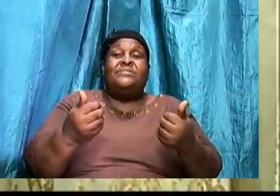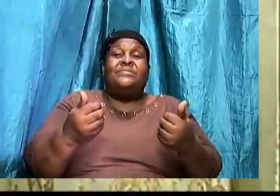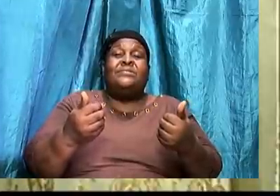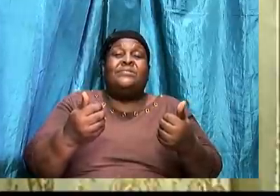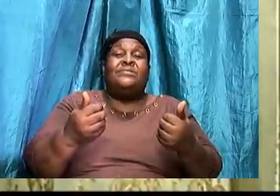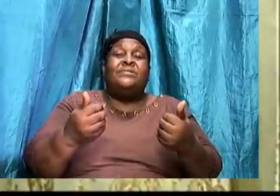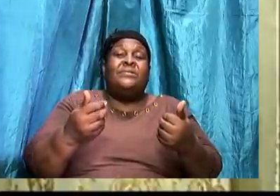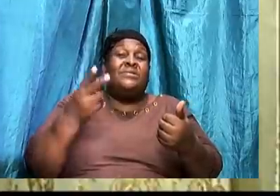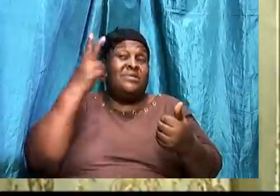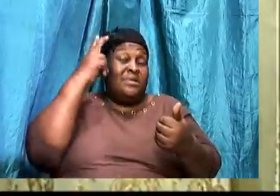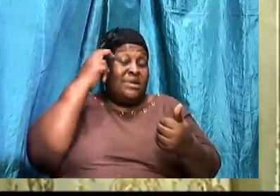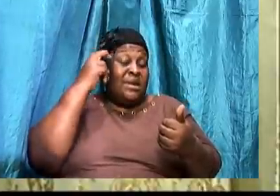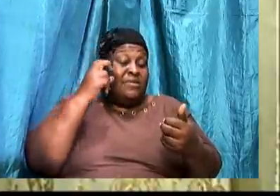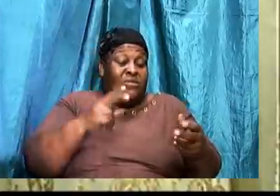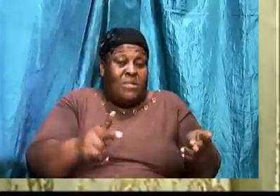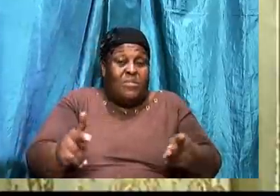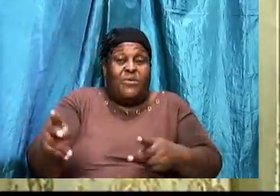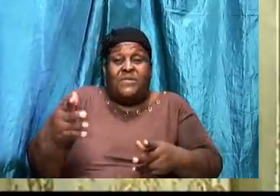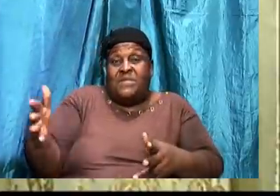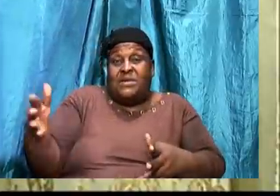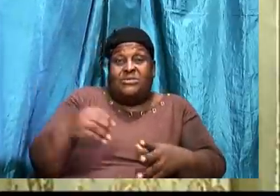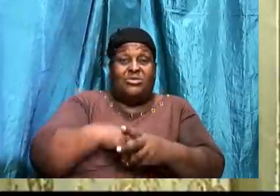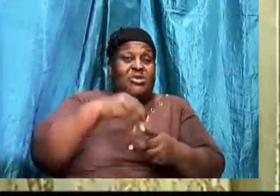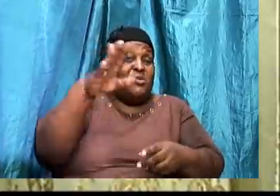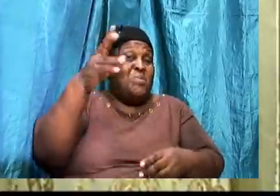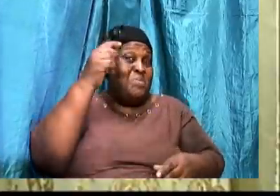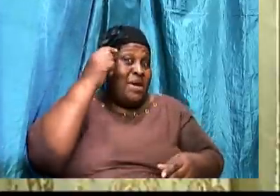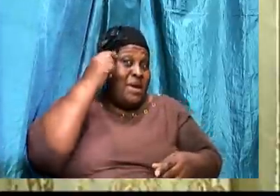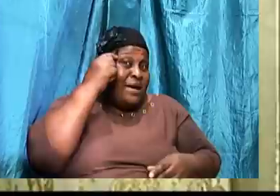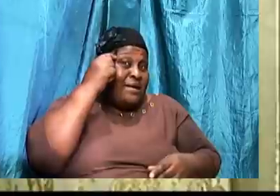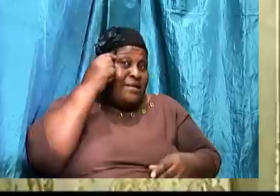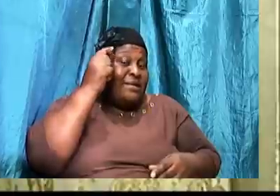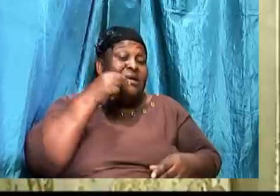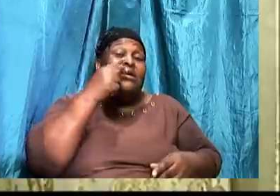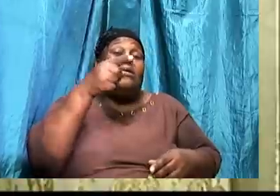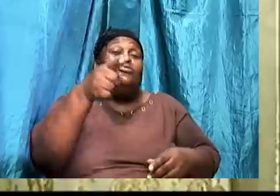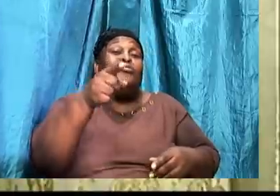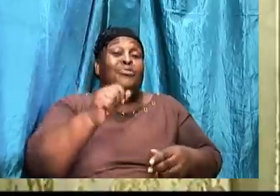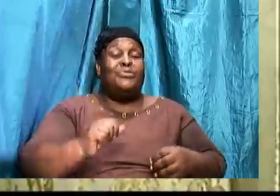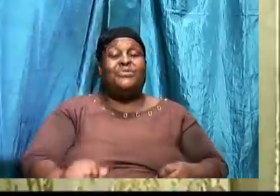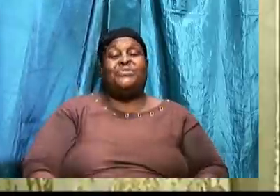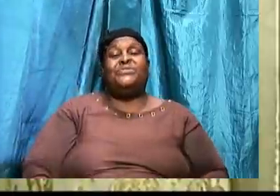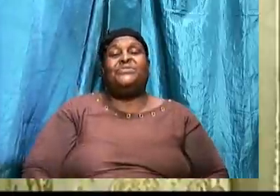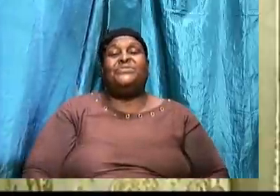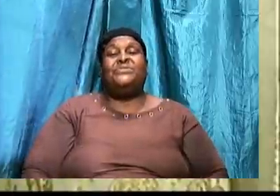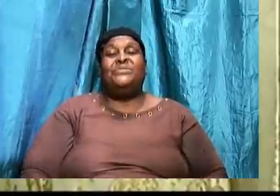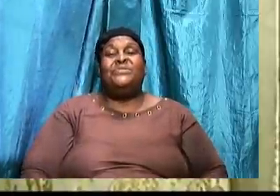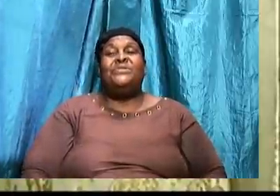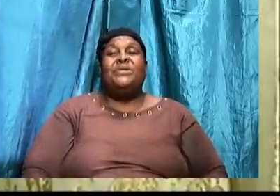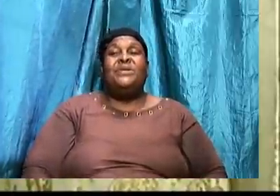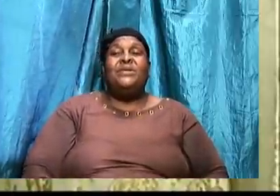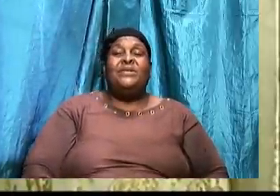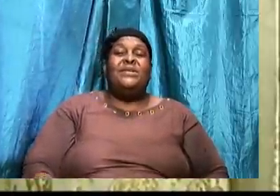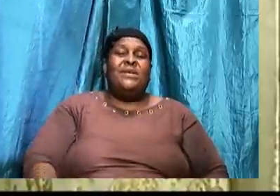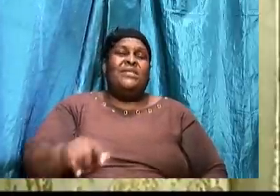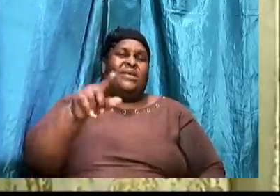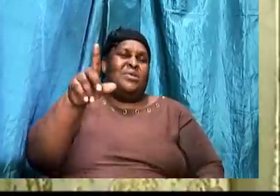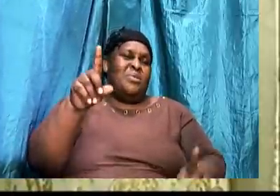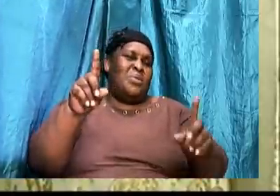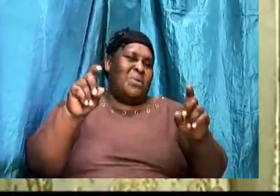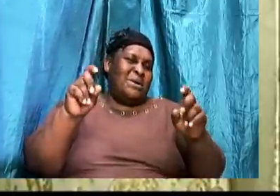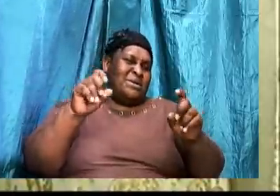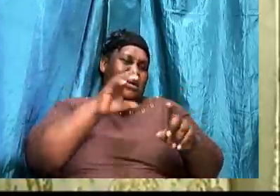Injecting in your mind. Suggesting to you. That you. Or you